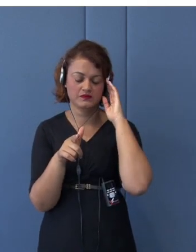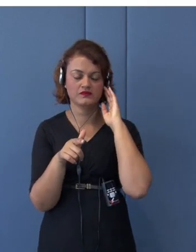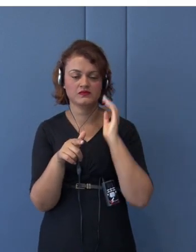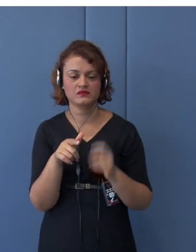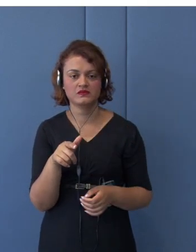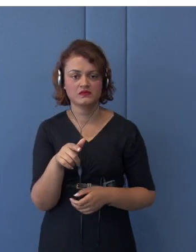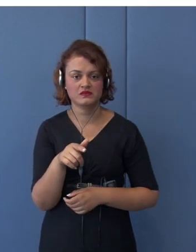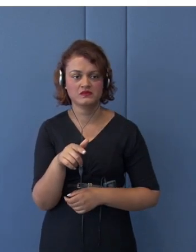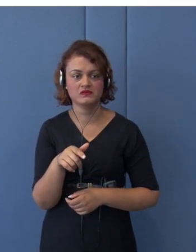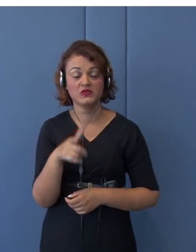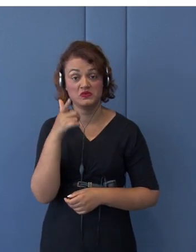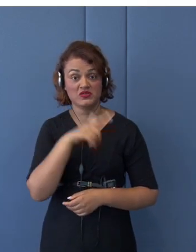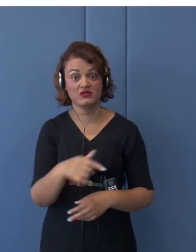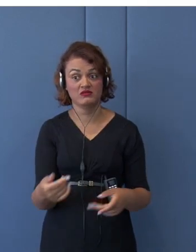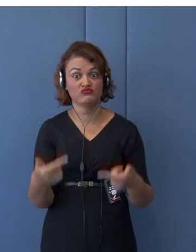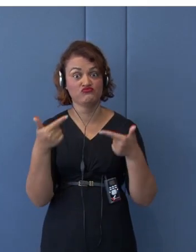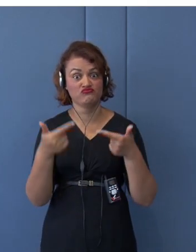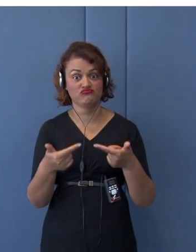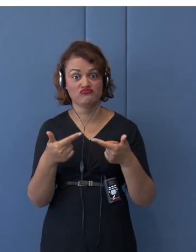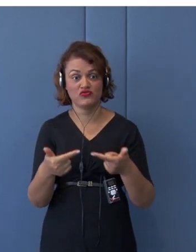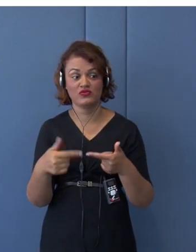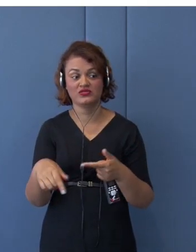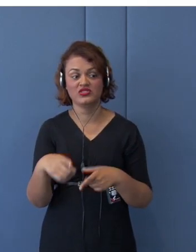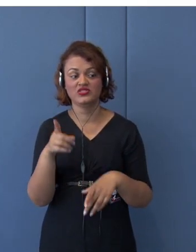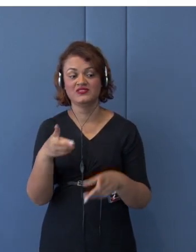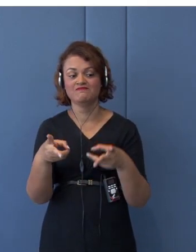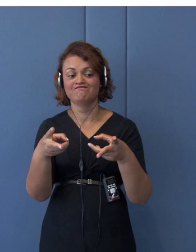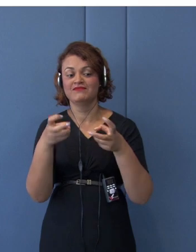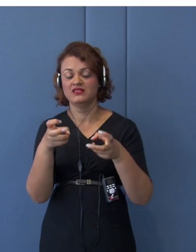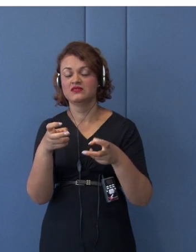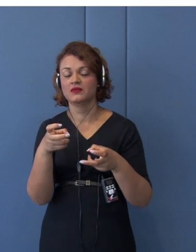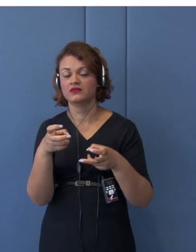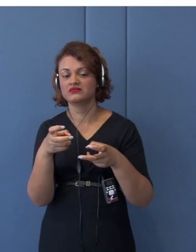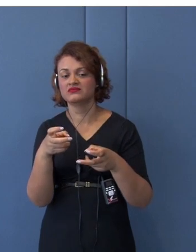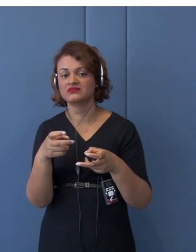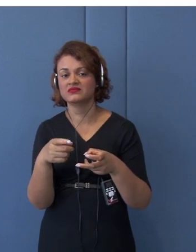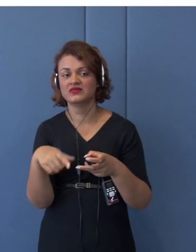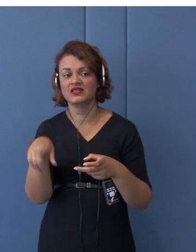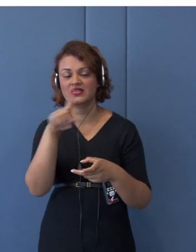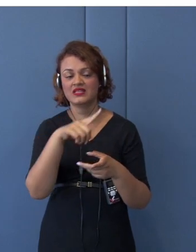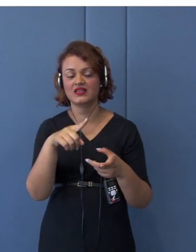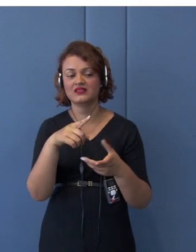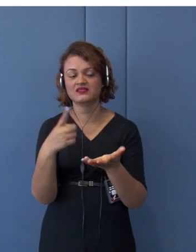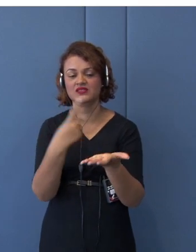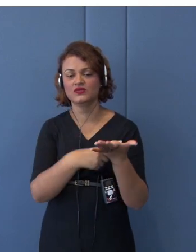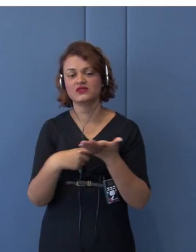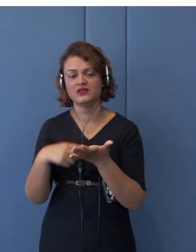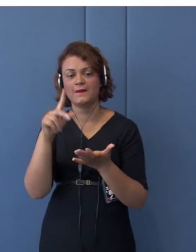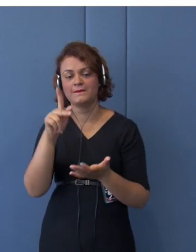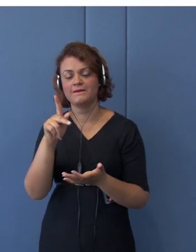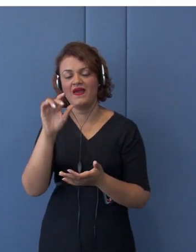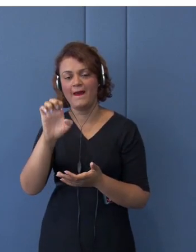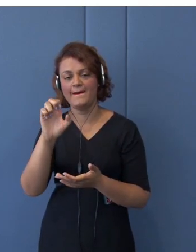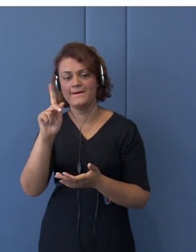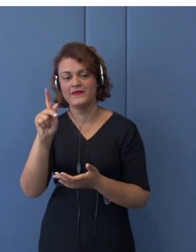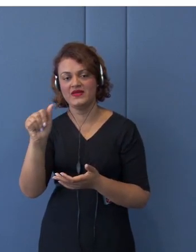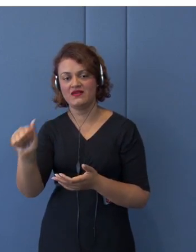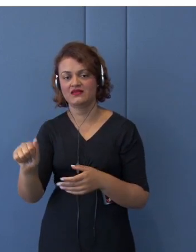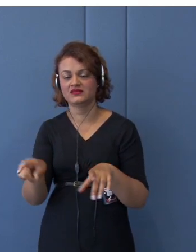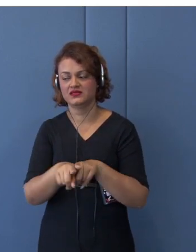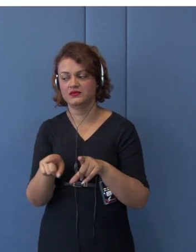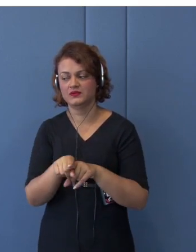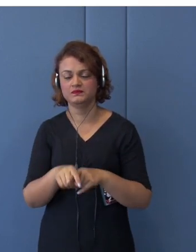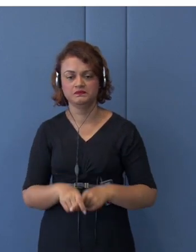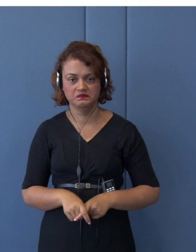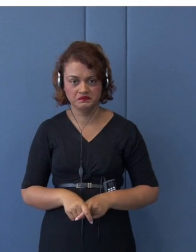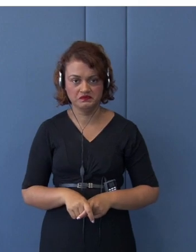realized those two major EPAs as well. So, that is the